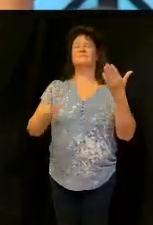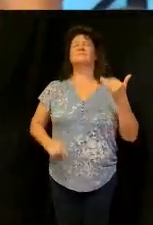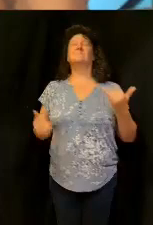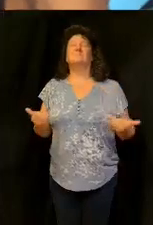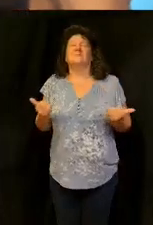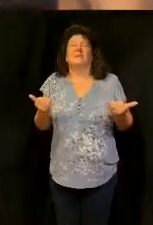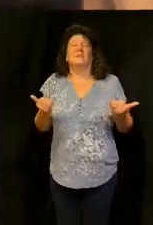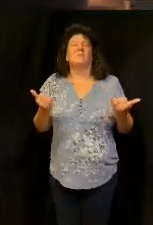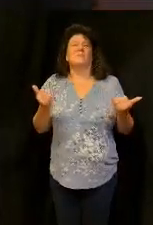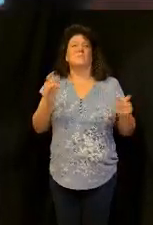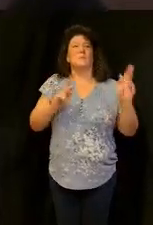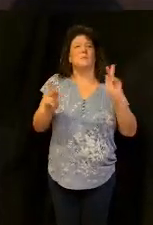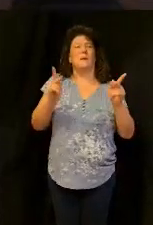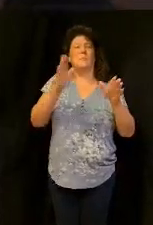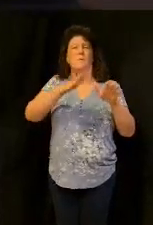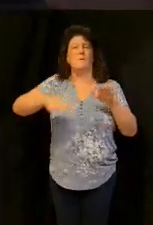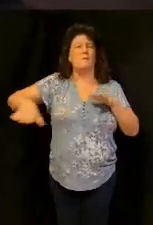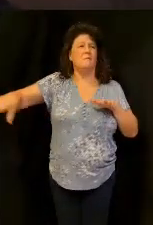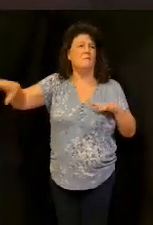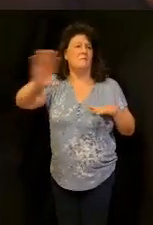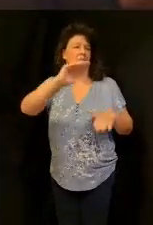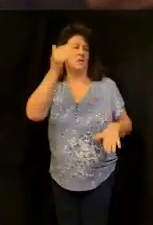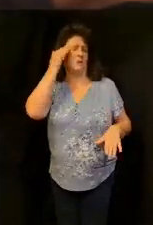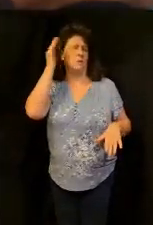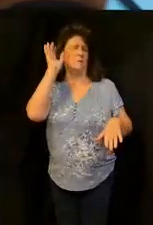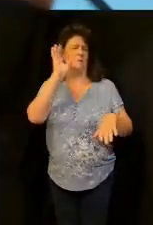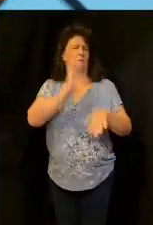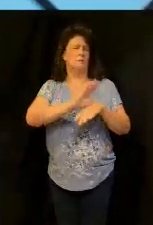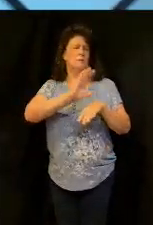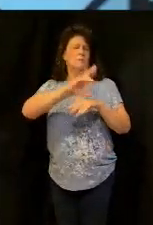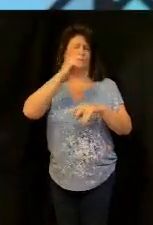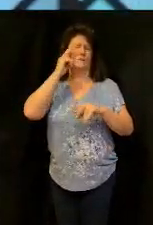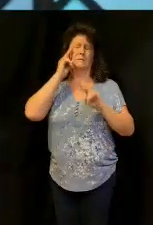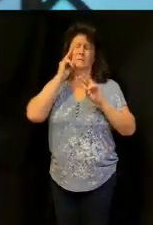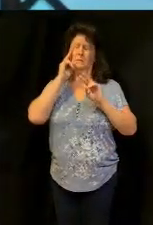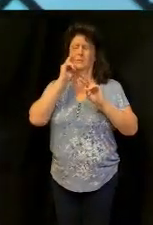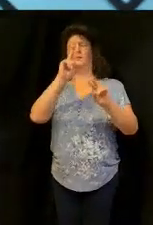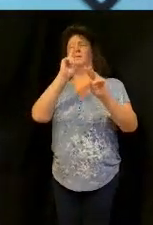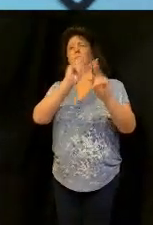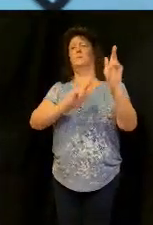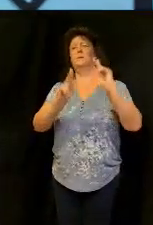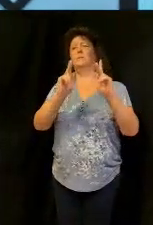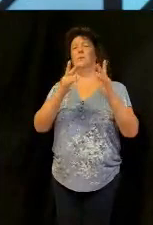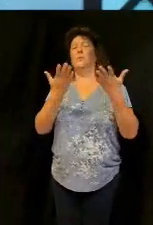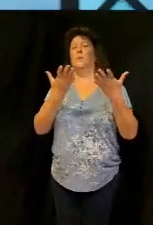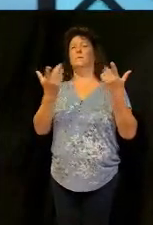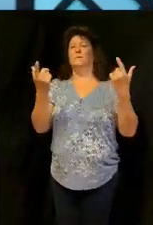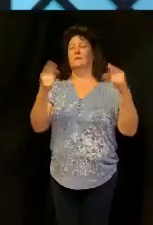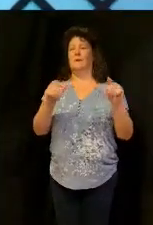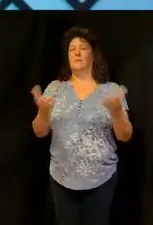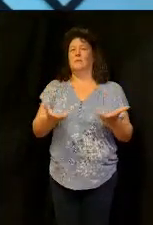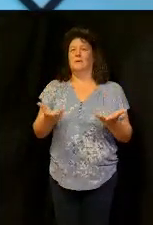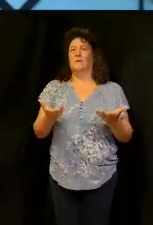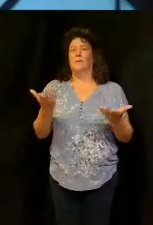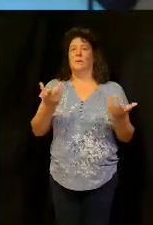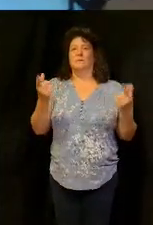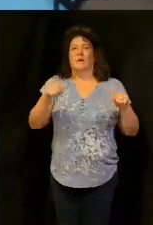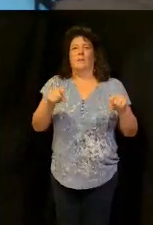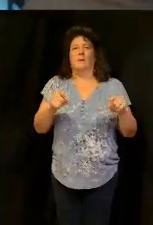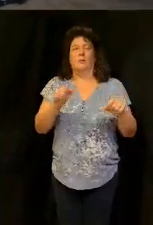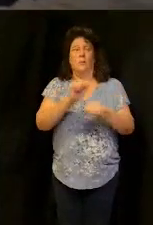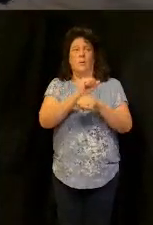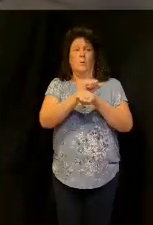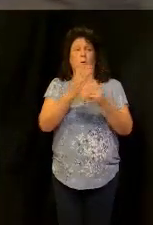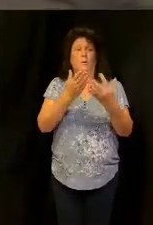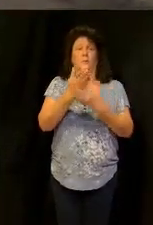this room that these givers lord i know this church i see these people what we've done here god and what you've done through this place god through